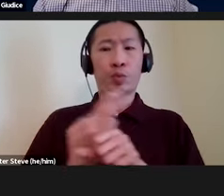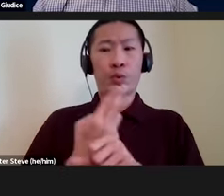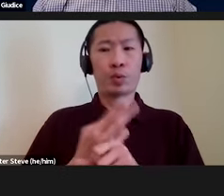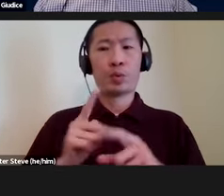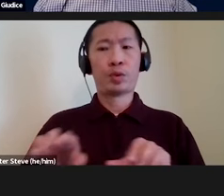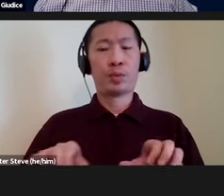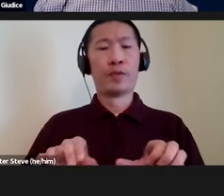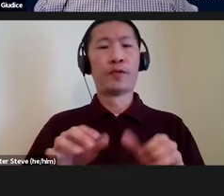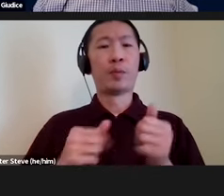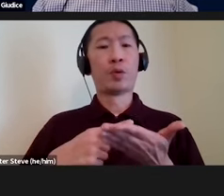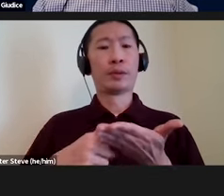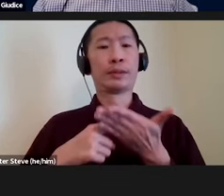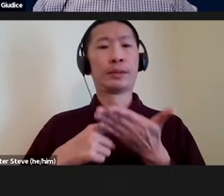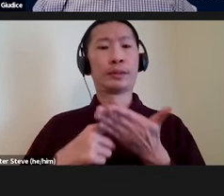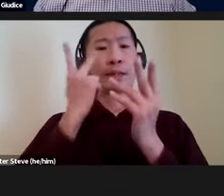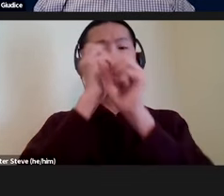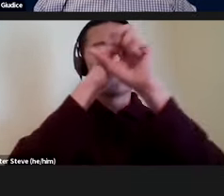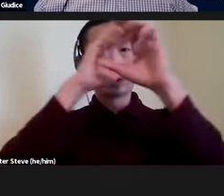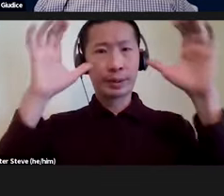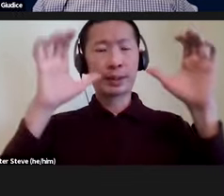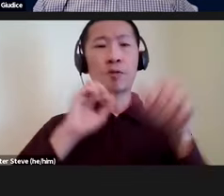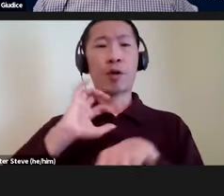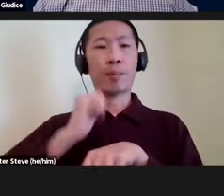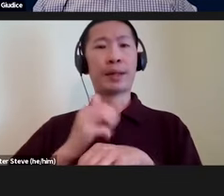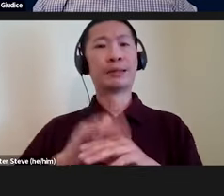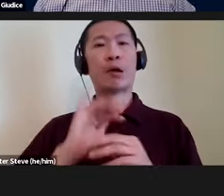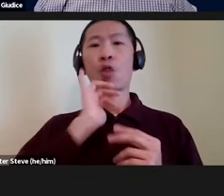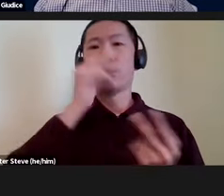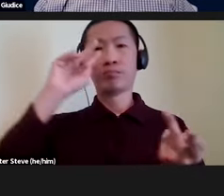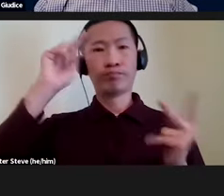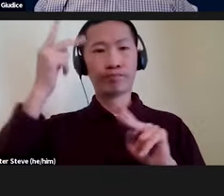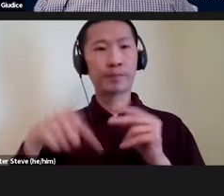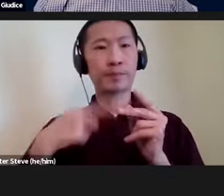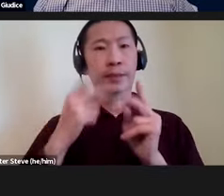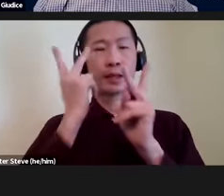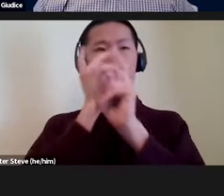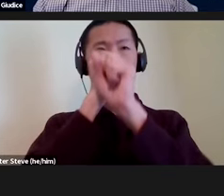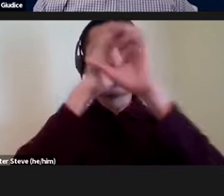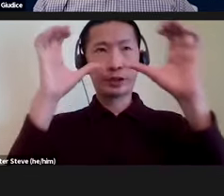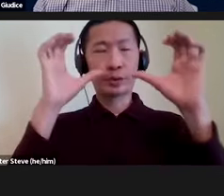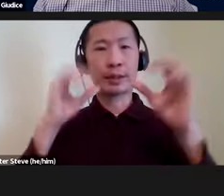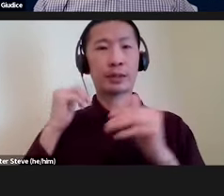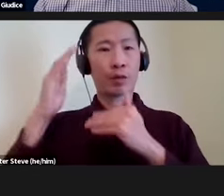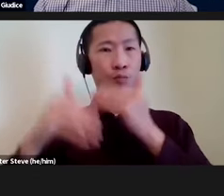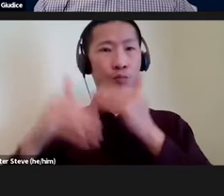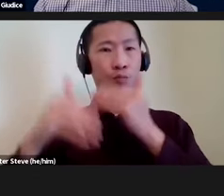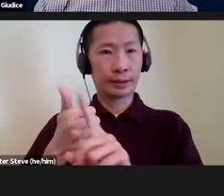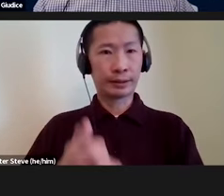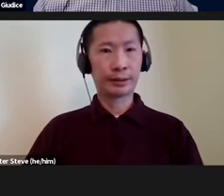perform or talk about visualizations are based on a misconception about the visualizing process.